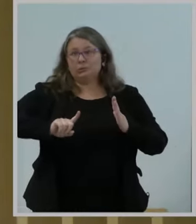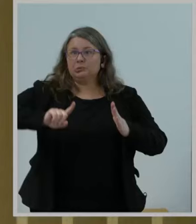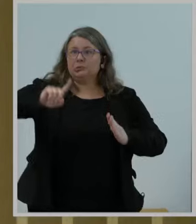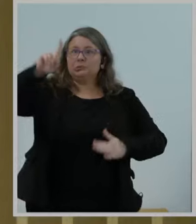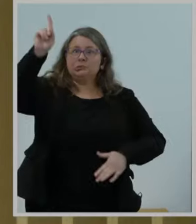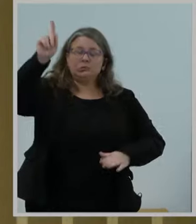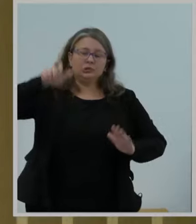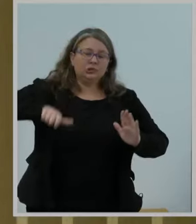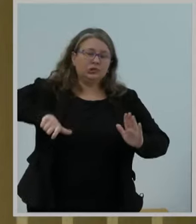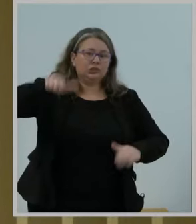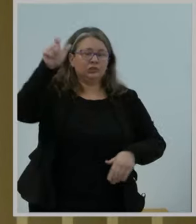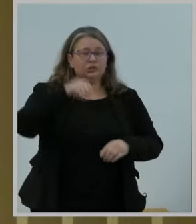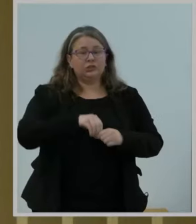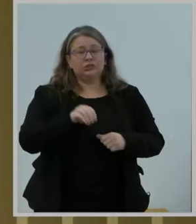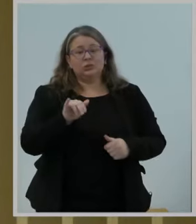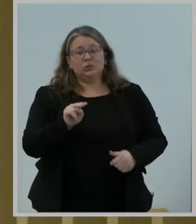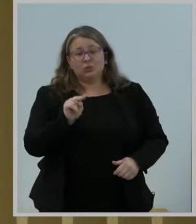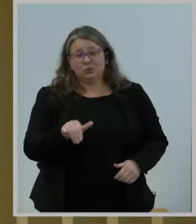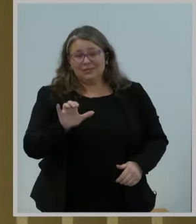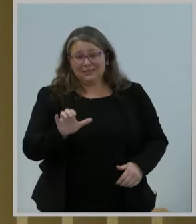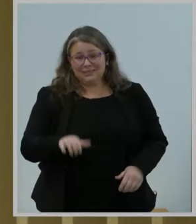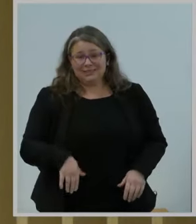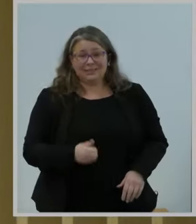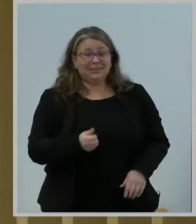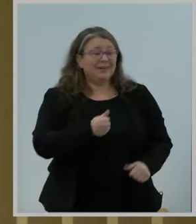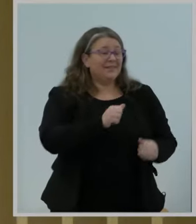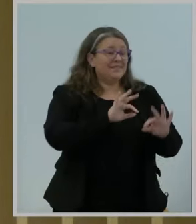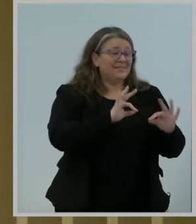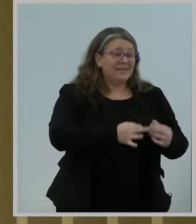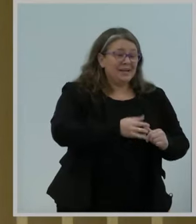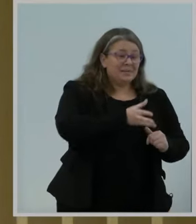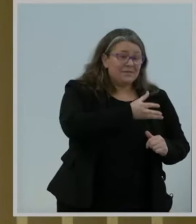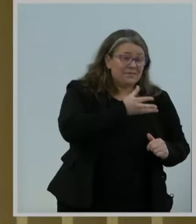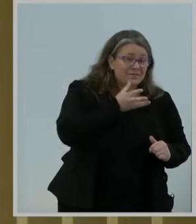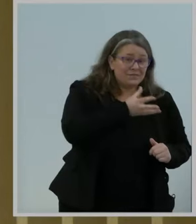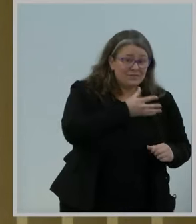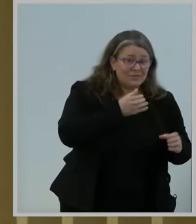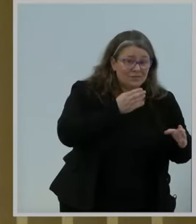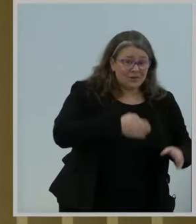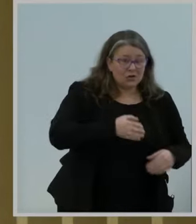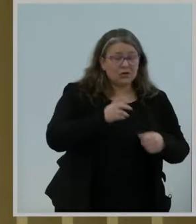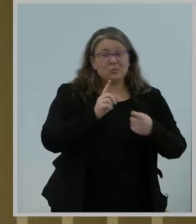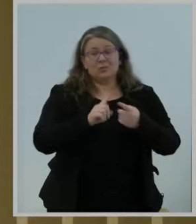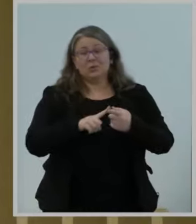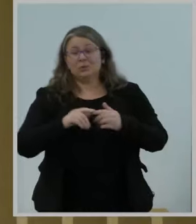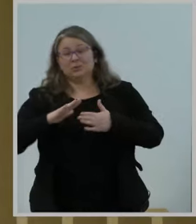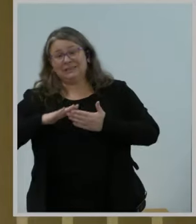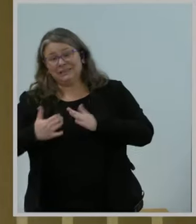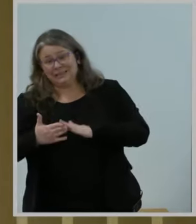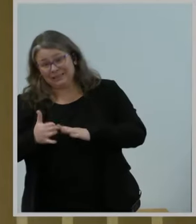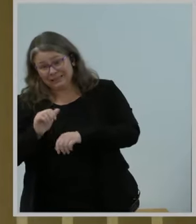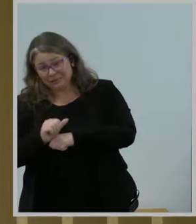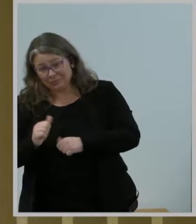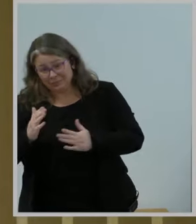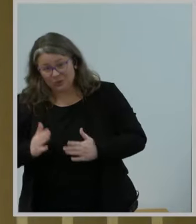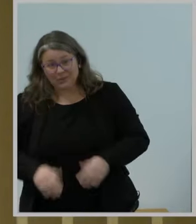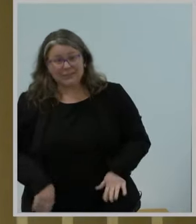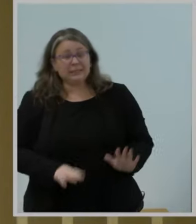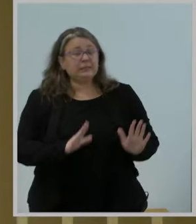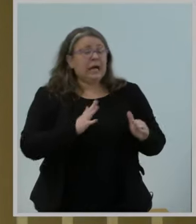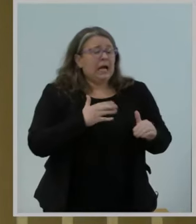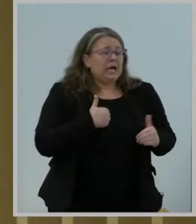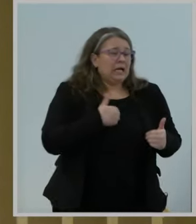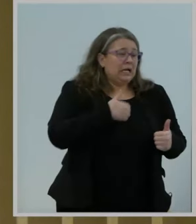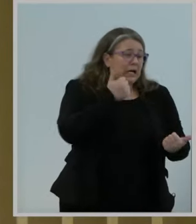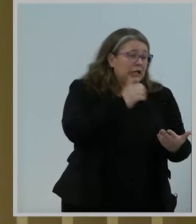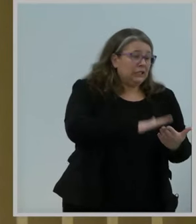farmers to small business owners, the youngest learners to the eldest seniors. No one should tell these Americans how